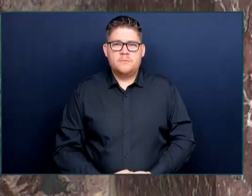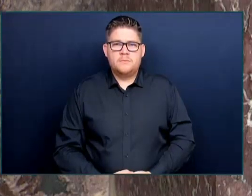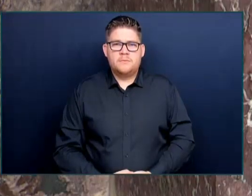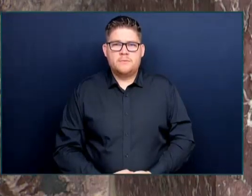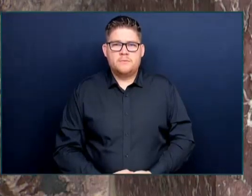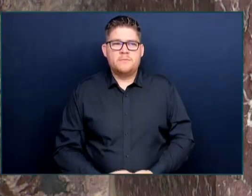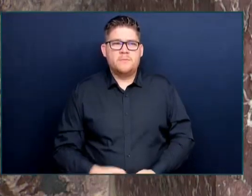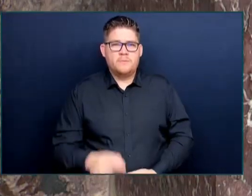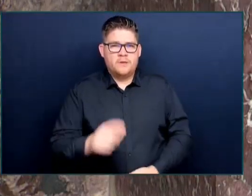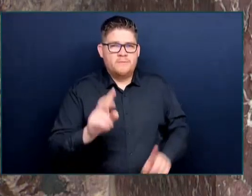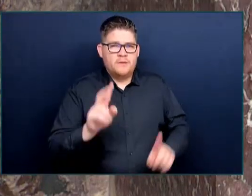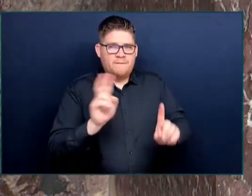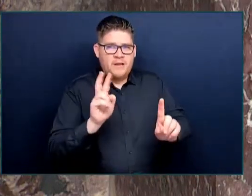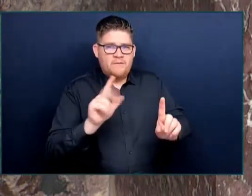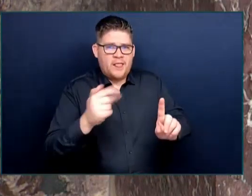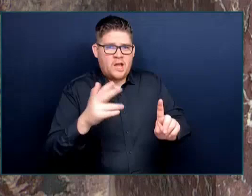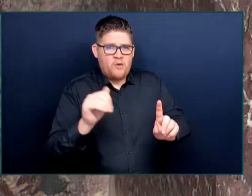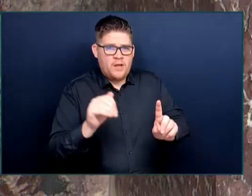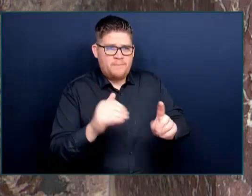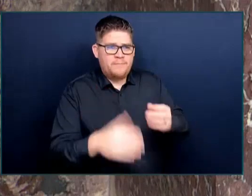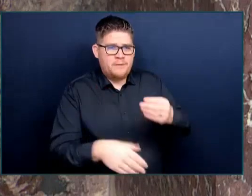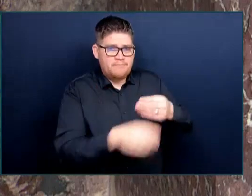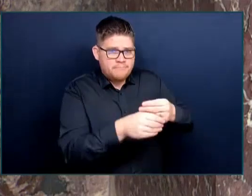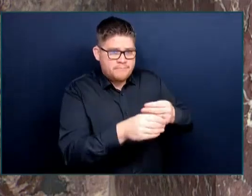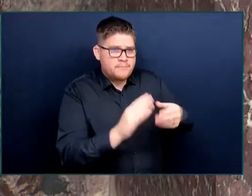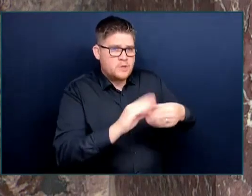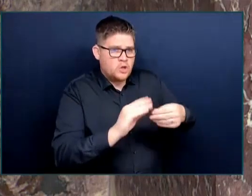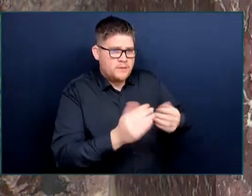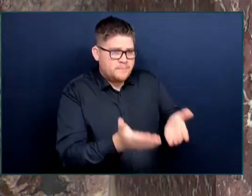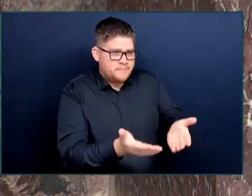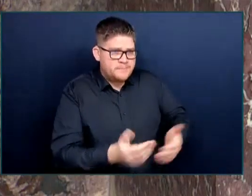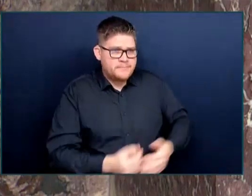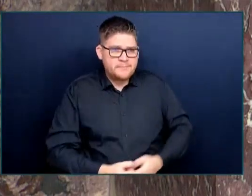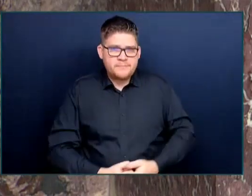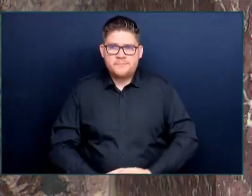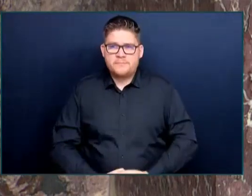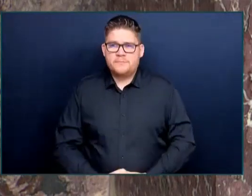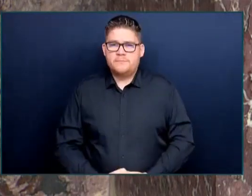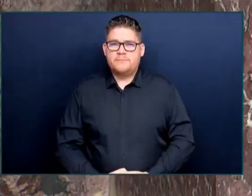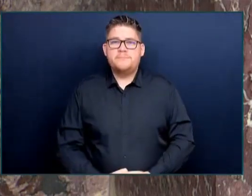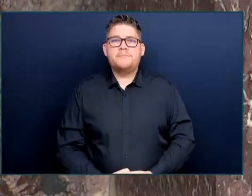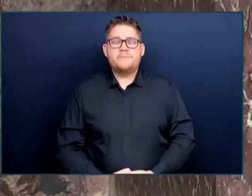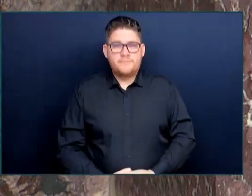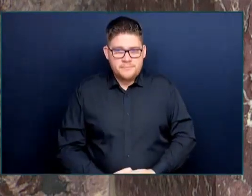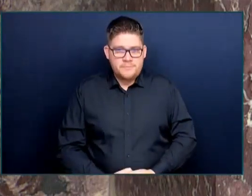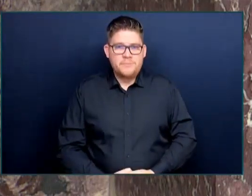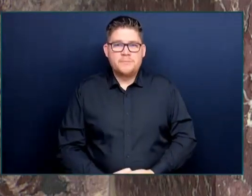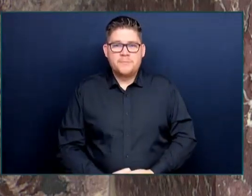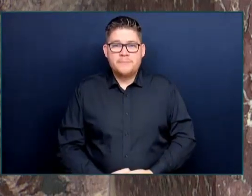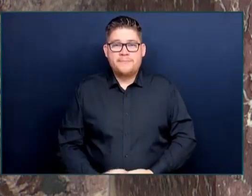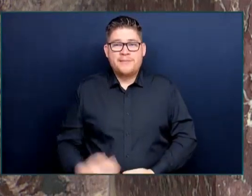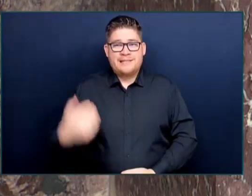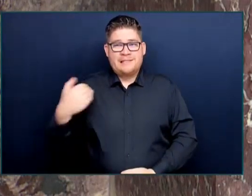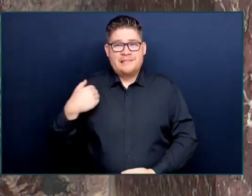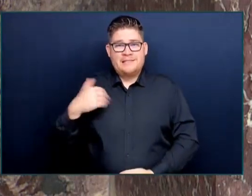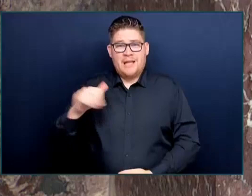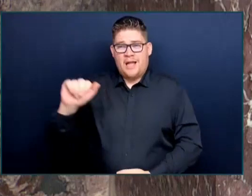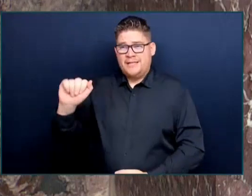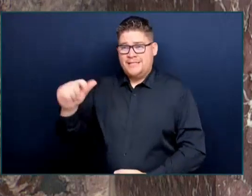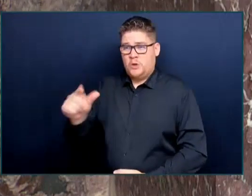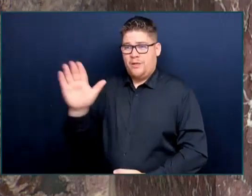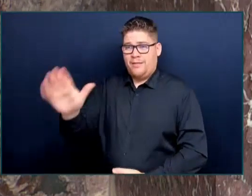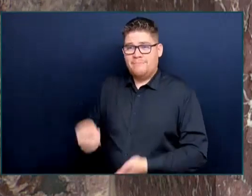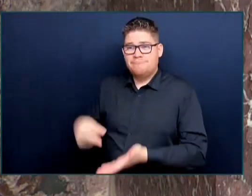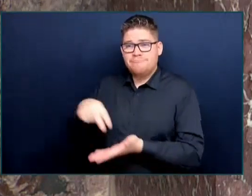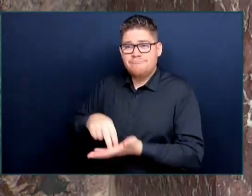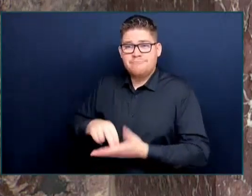Speaker, that response from the Attorney General is simply just not good enough for the seniors and the other people living and working on Chinatown who are